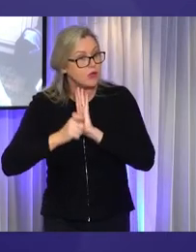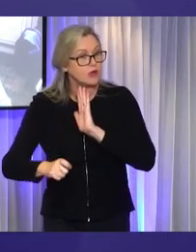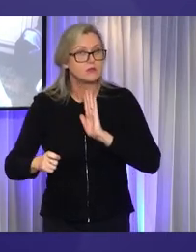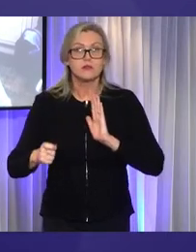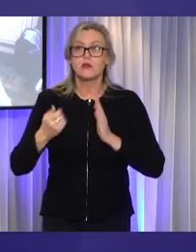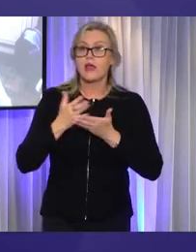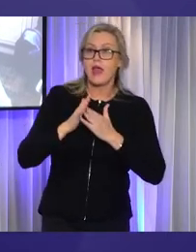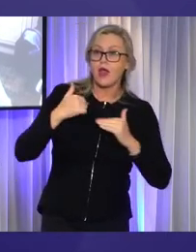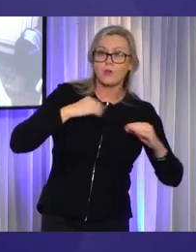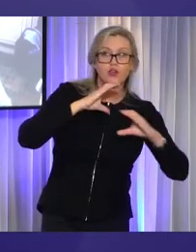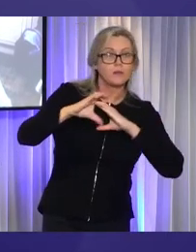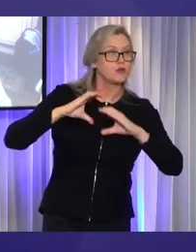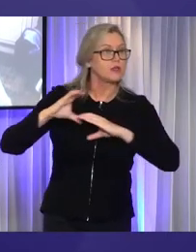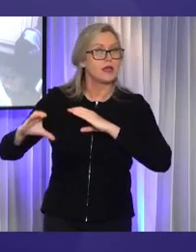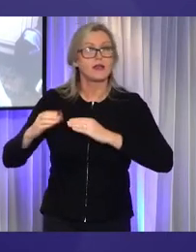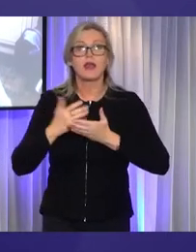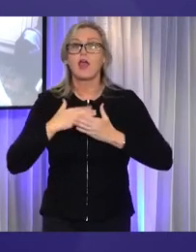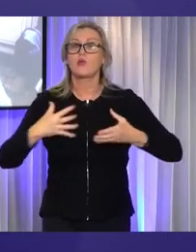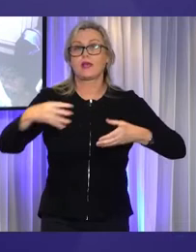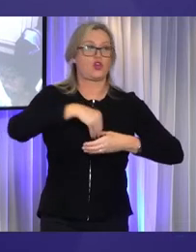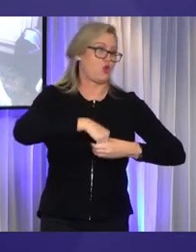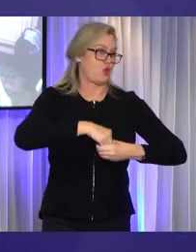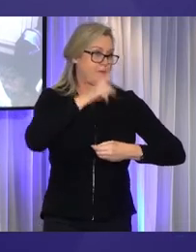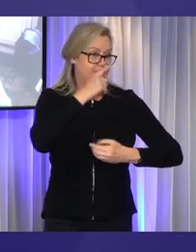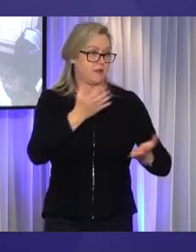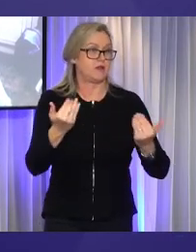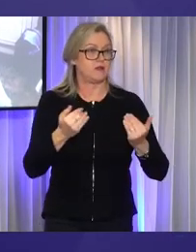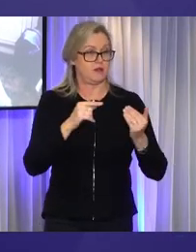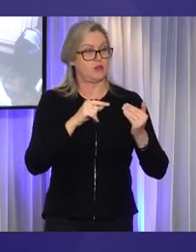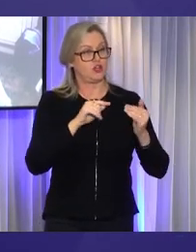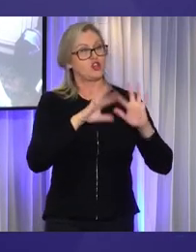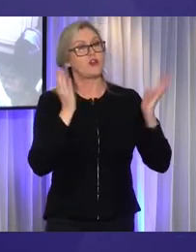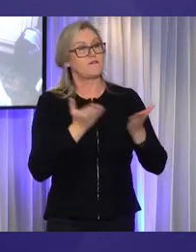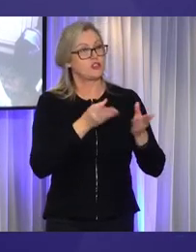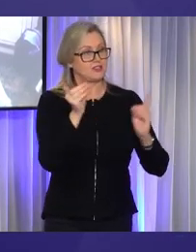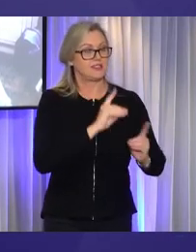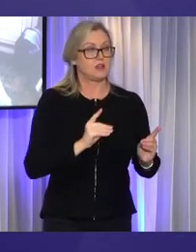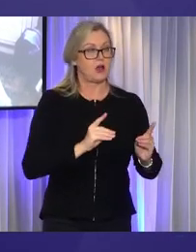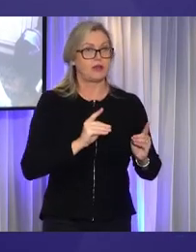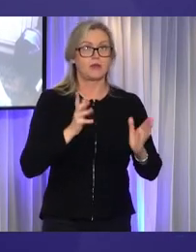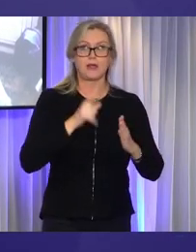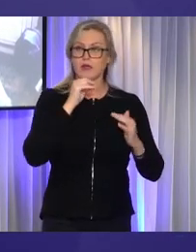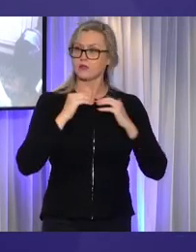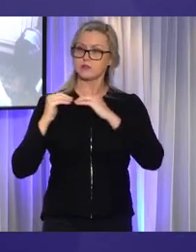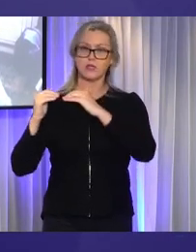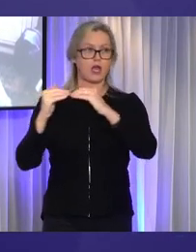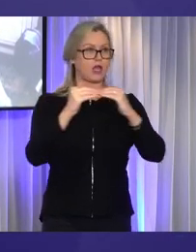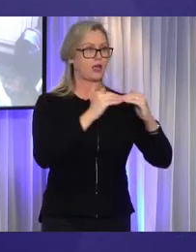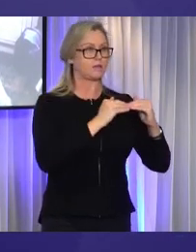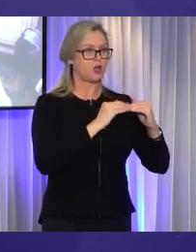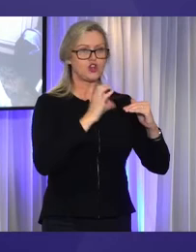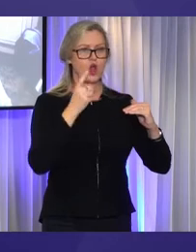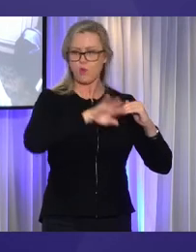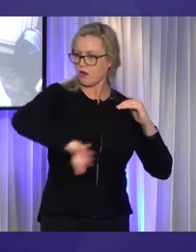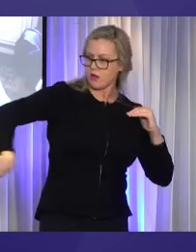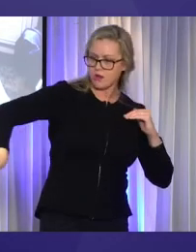we communicate and how we include. Universal design prevents segregation and enables people